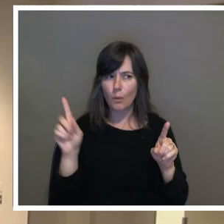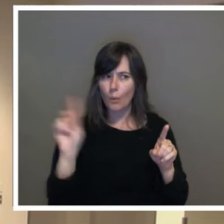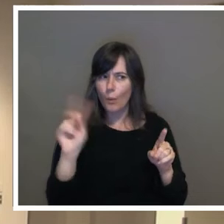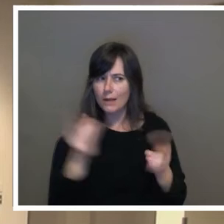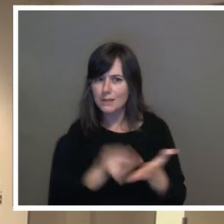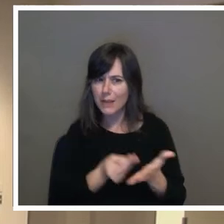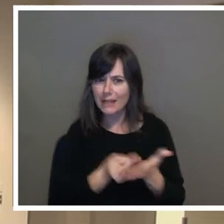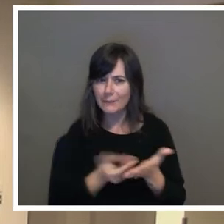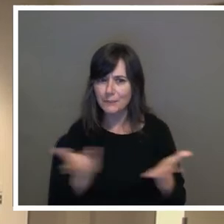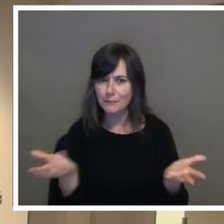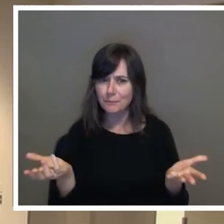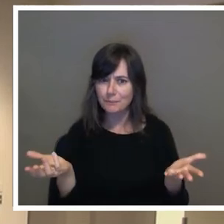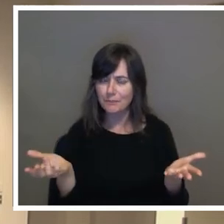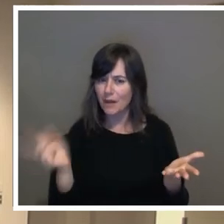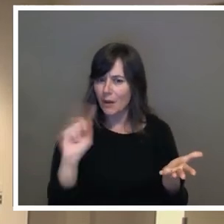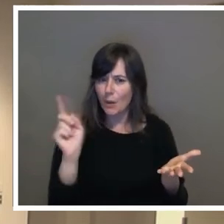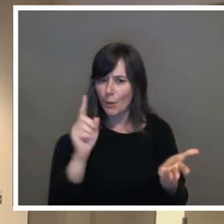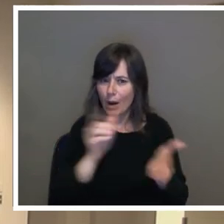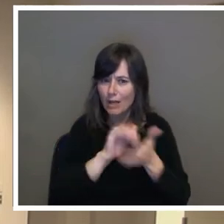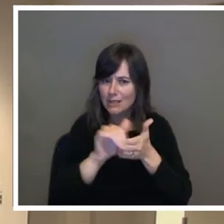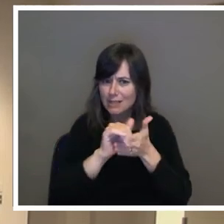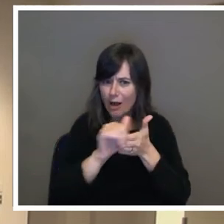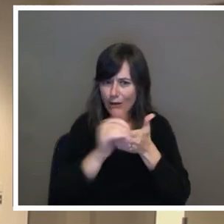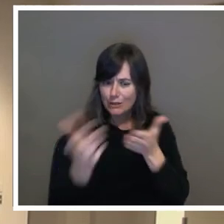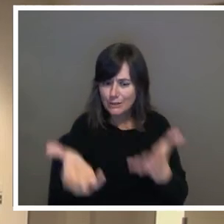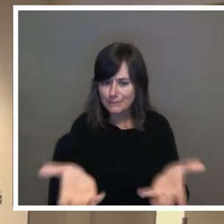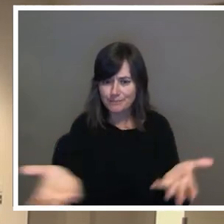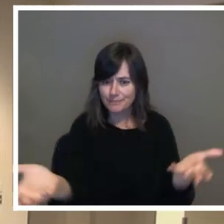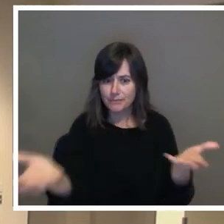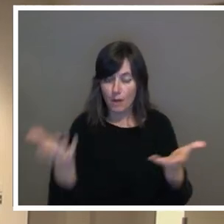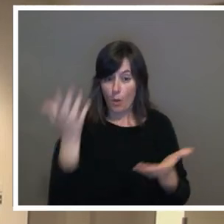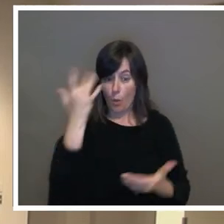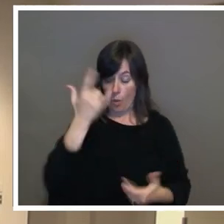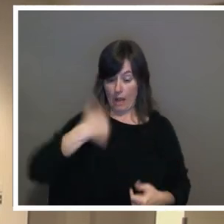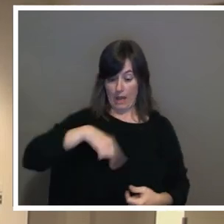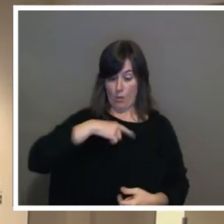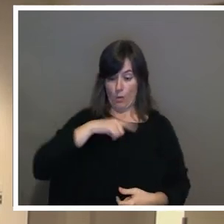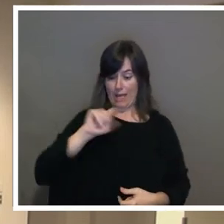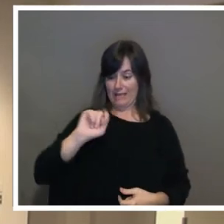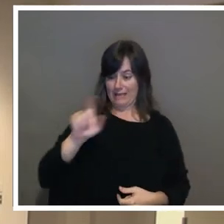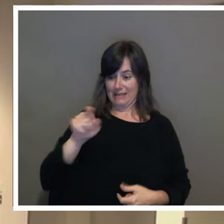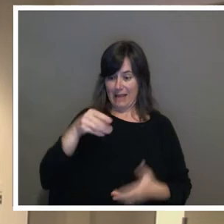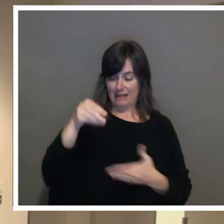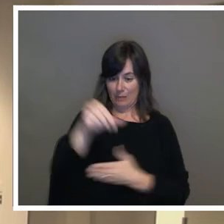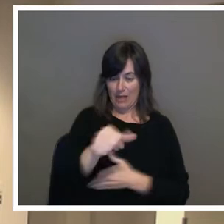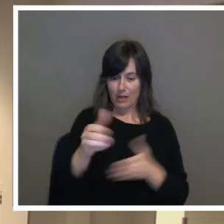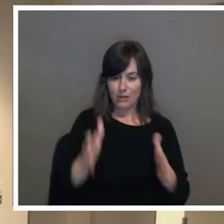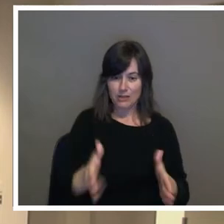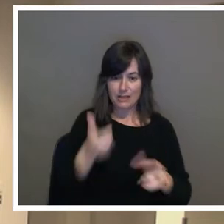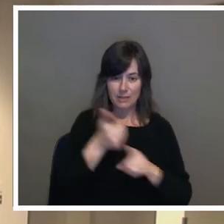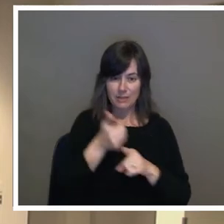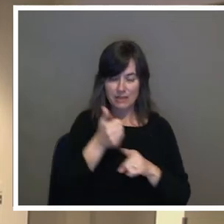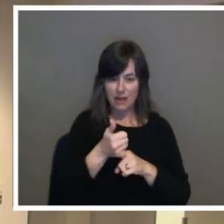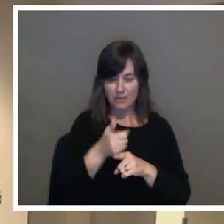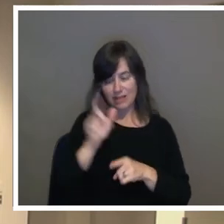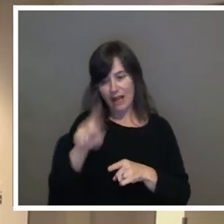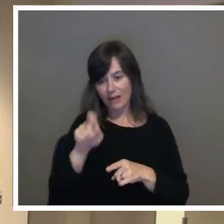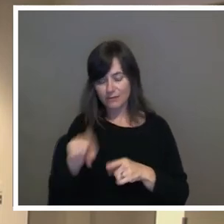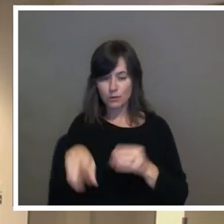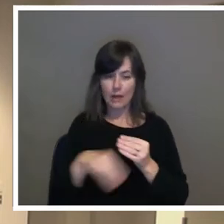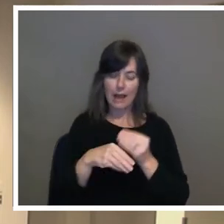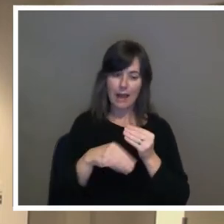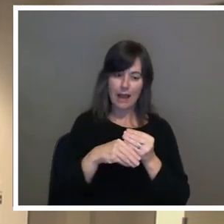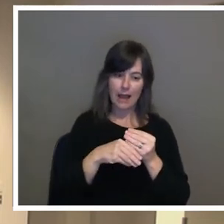Where are those dollars? And why should we as taxpayers have to kind of deal